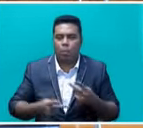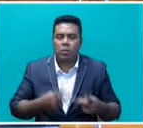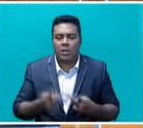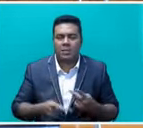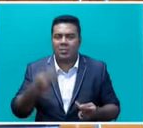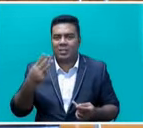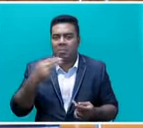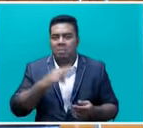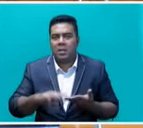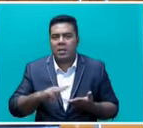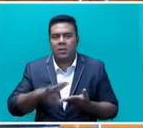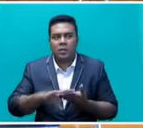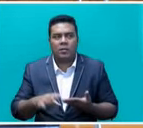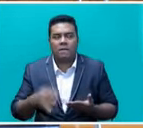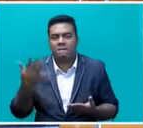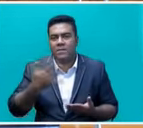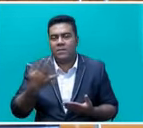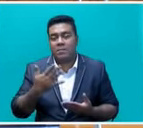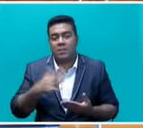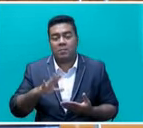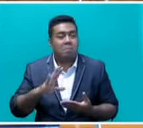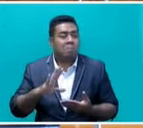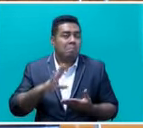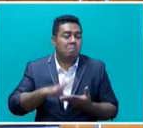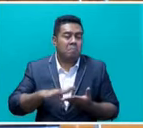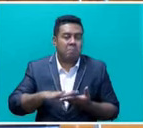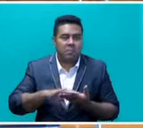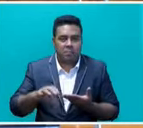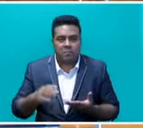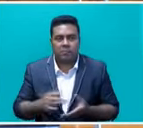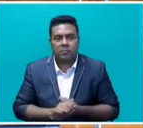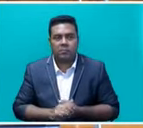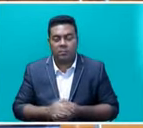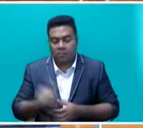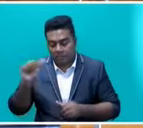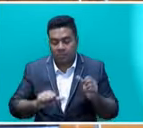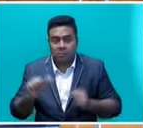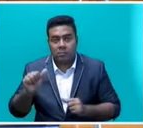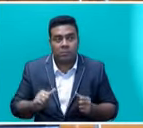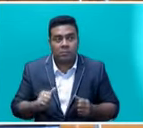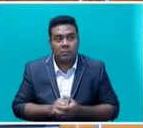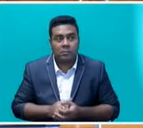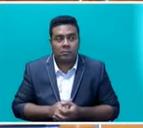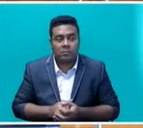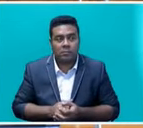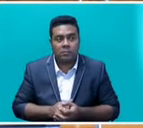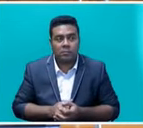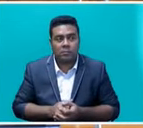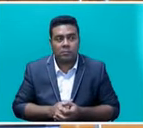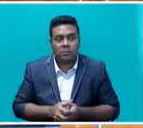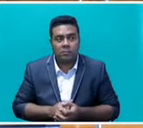been disbursed, and there's another $50 million that's currently being assessed by the, the, the financial institutions.